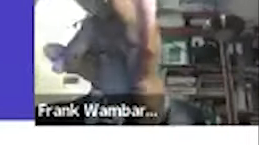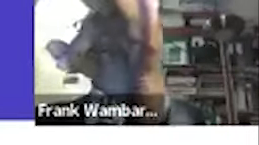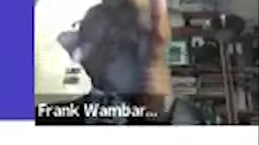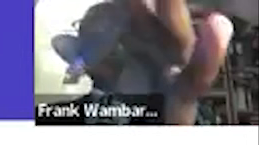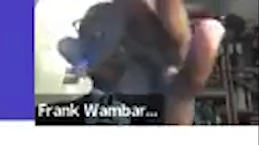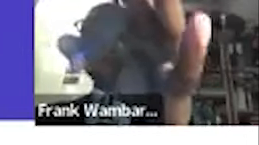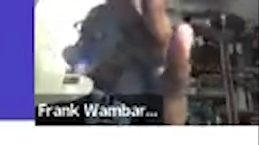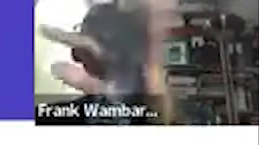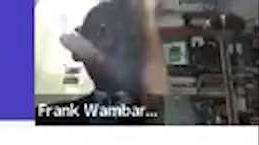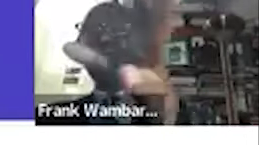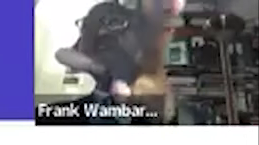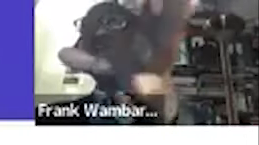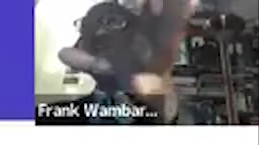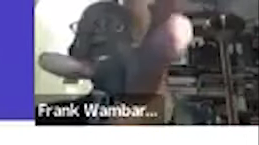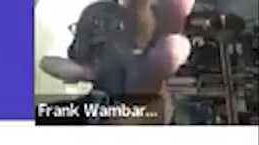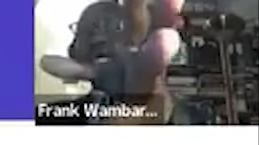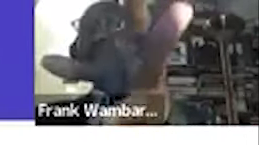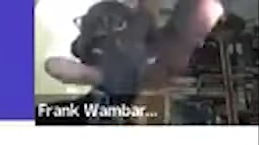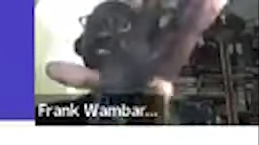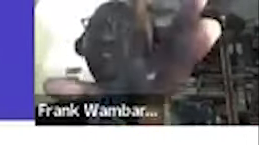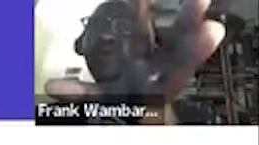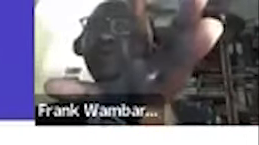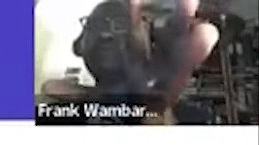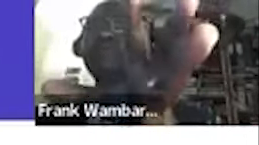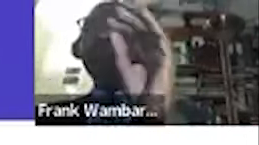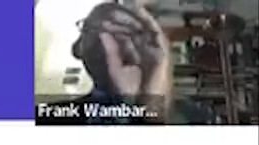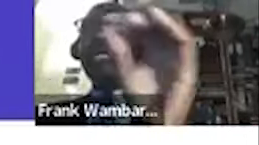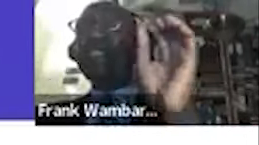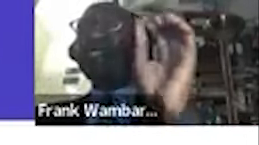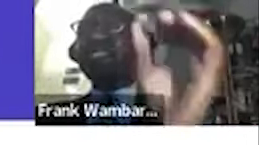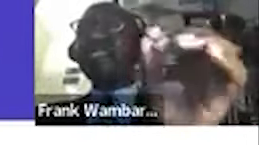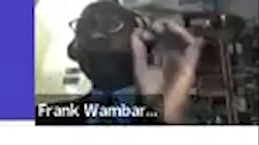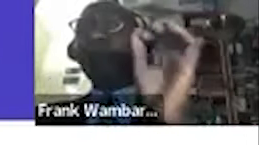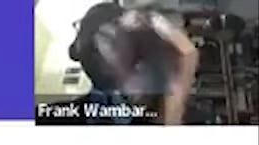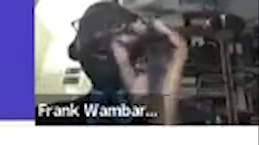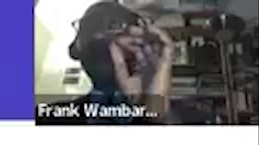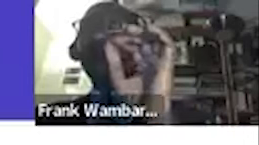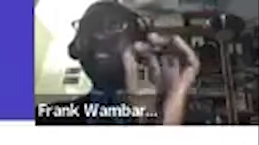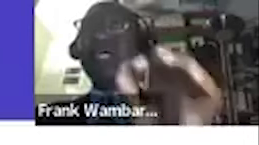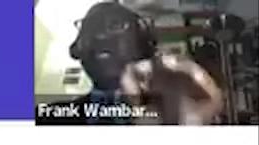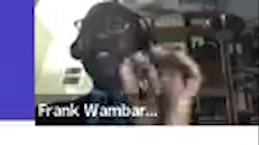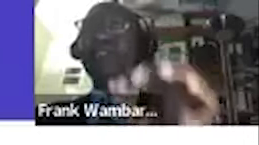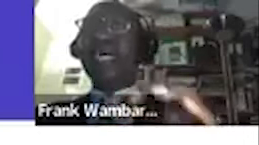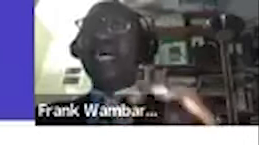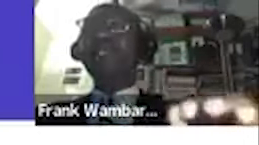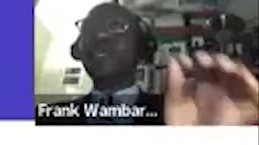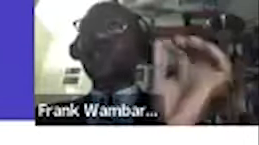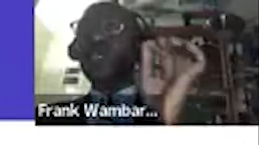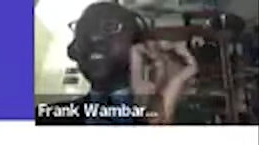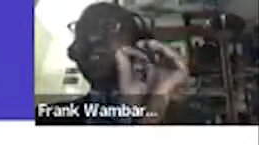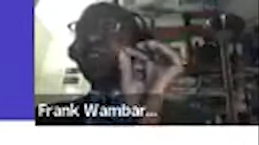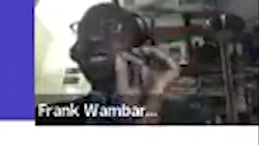uh you'll see there's a film that you can watch as well but one thing that keeps coming up in that trader